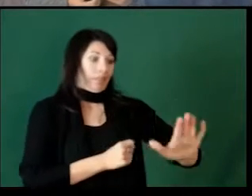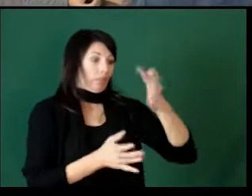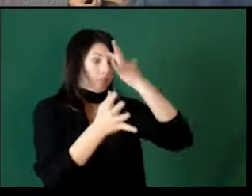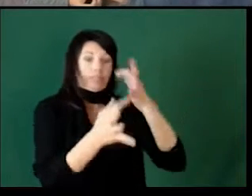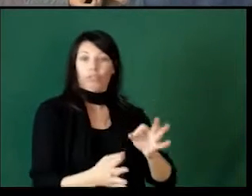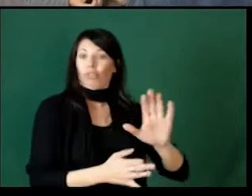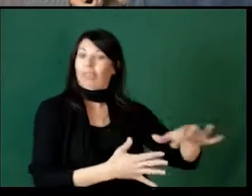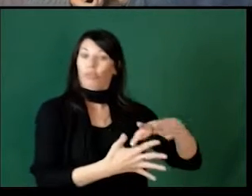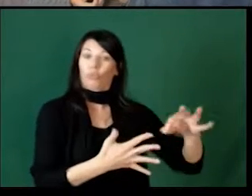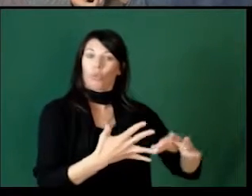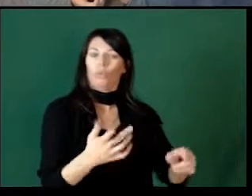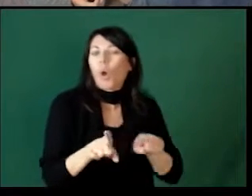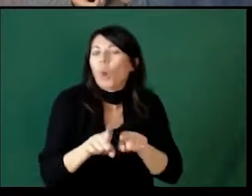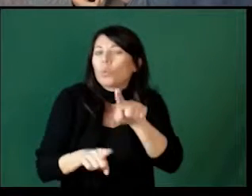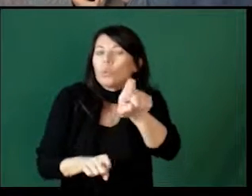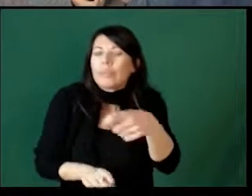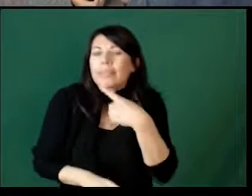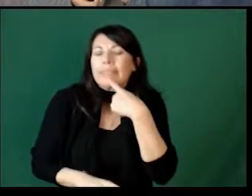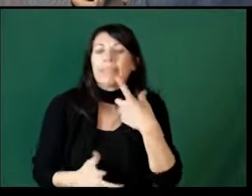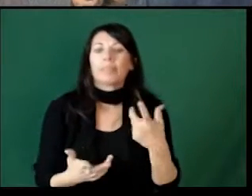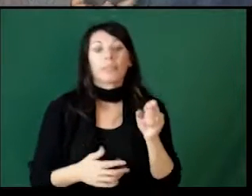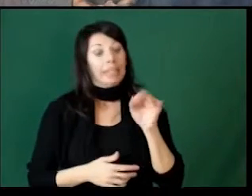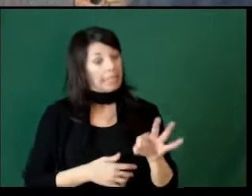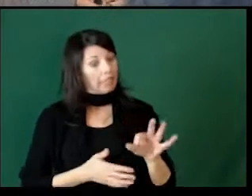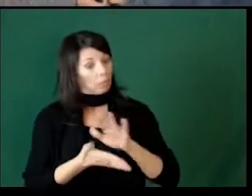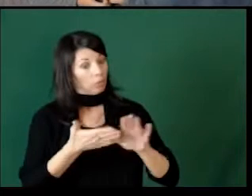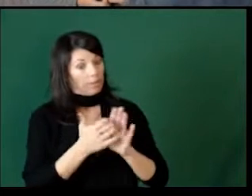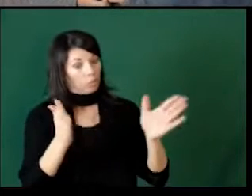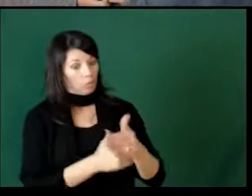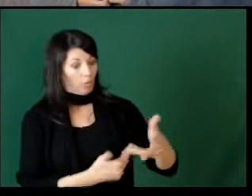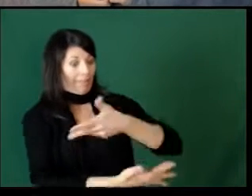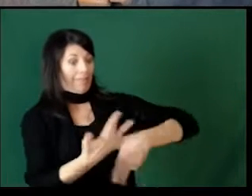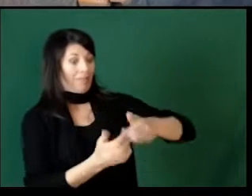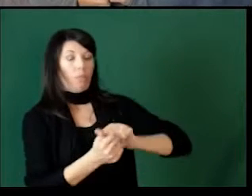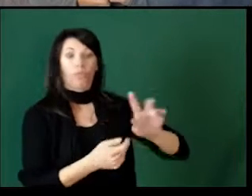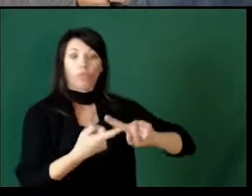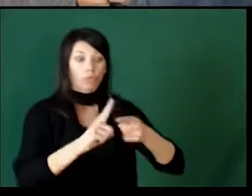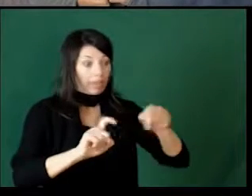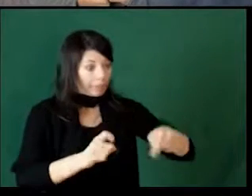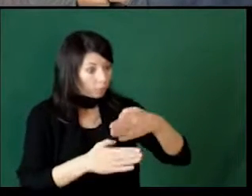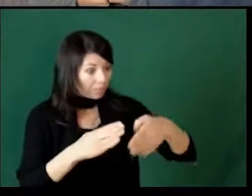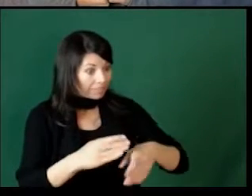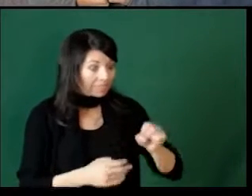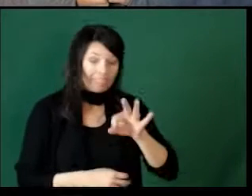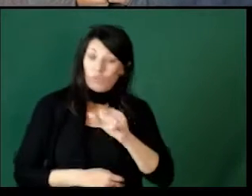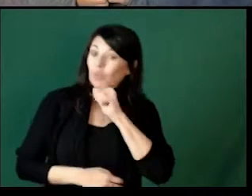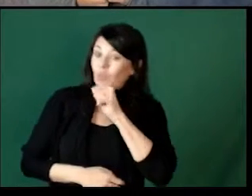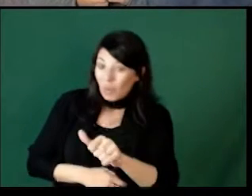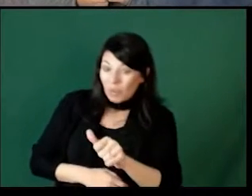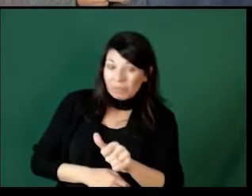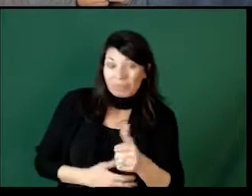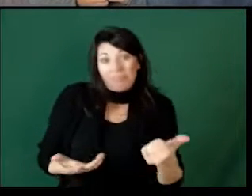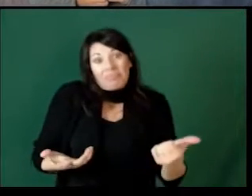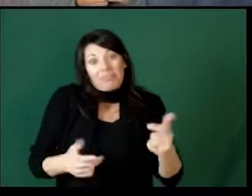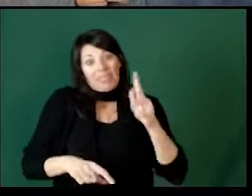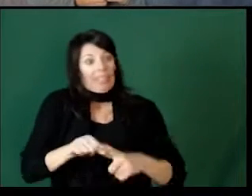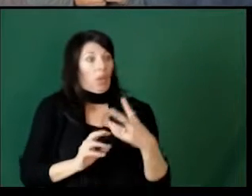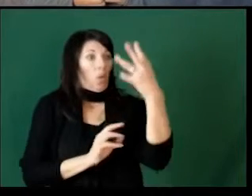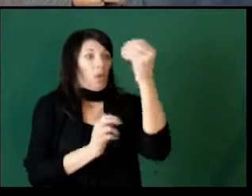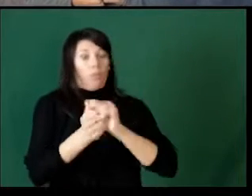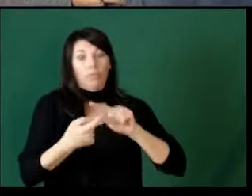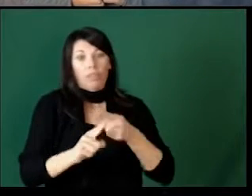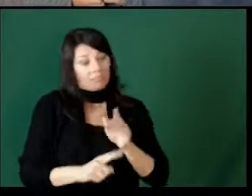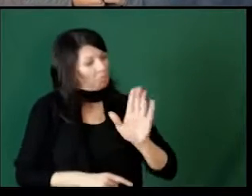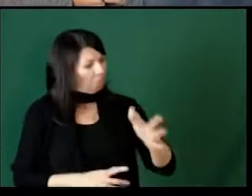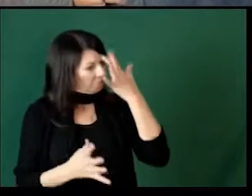punishment. You can also say if you clean your room you can hang out with your friends this weekend. If you don't clean your room you